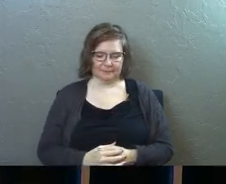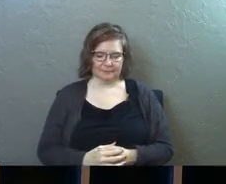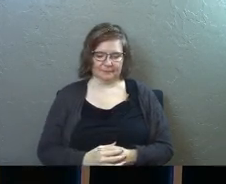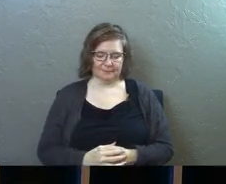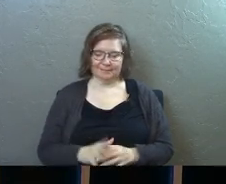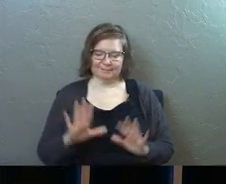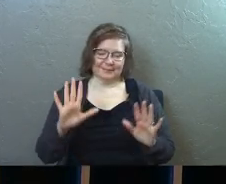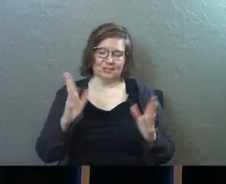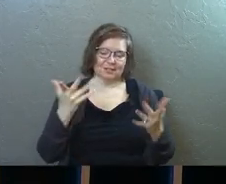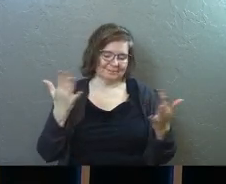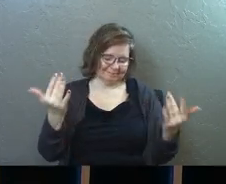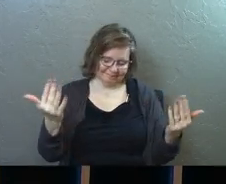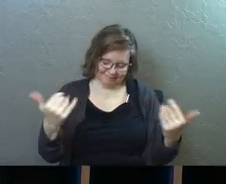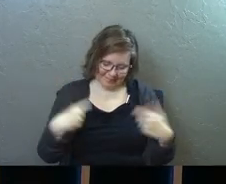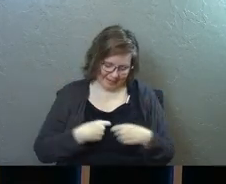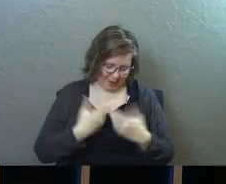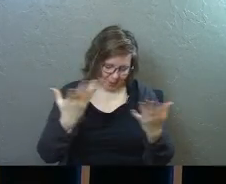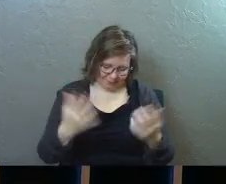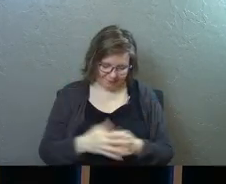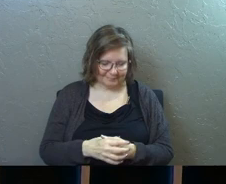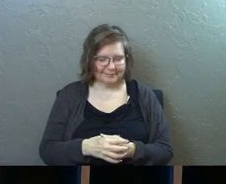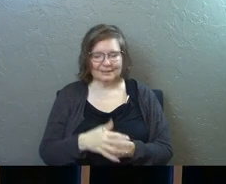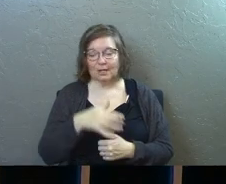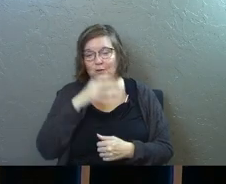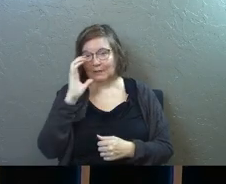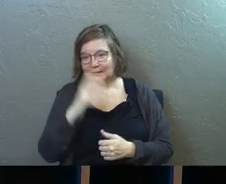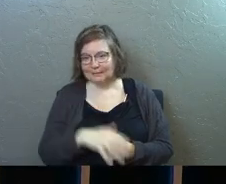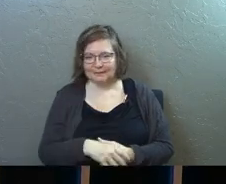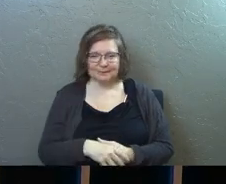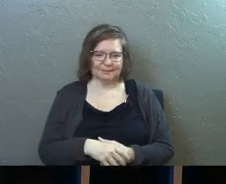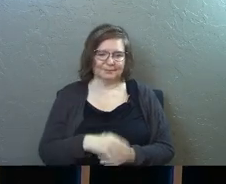Just get it all out. Take a drink.